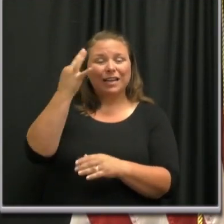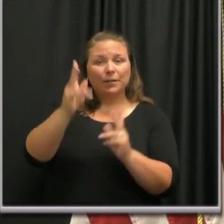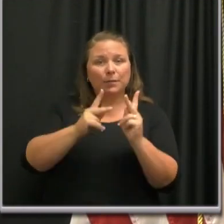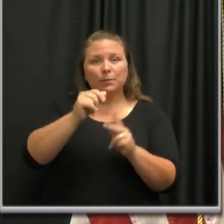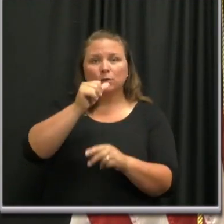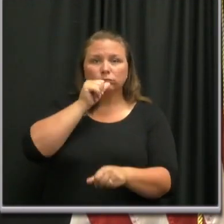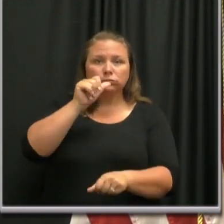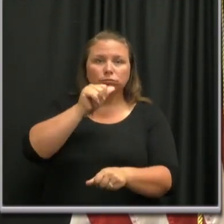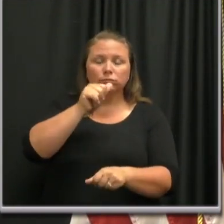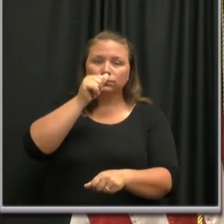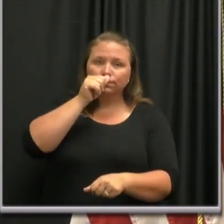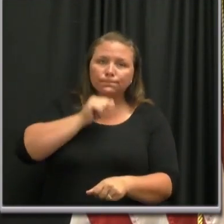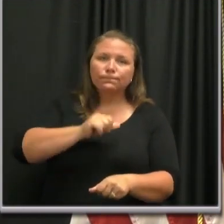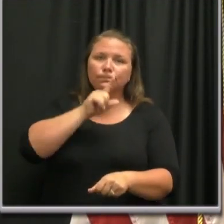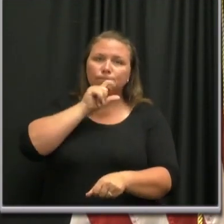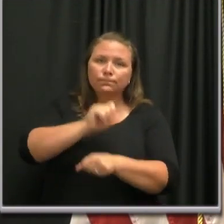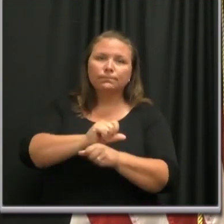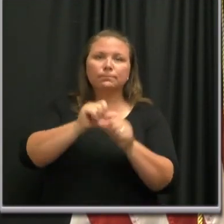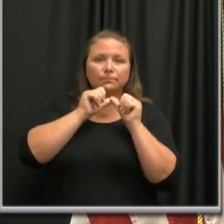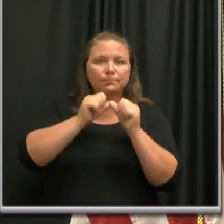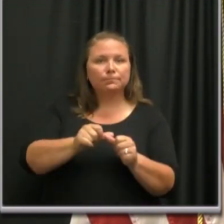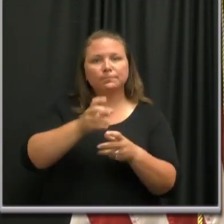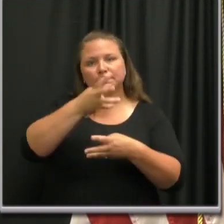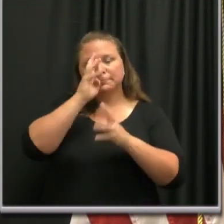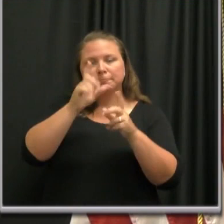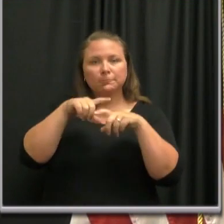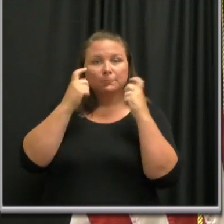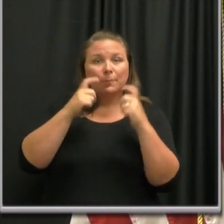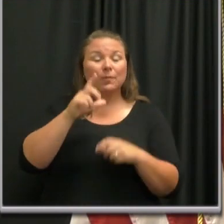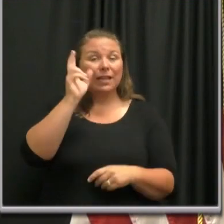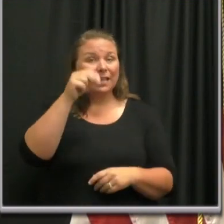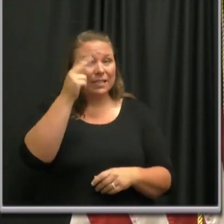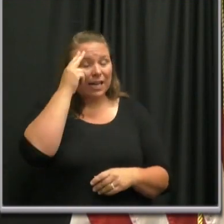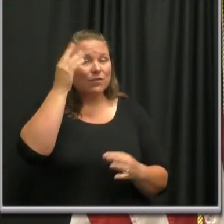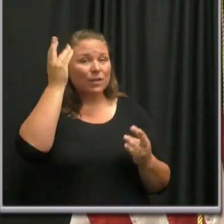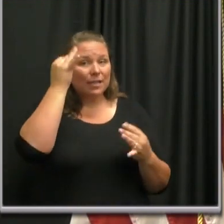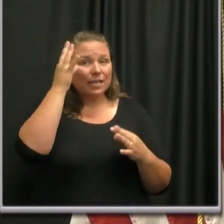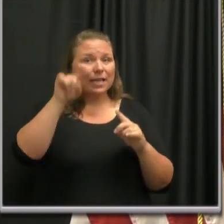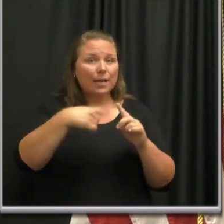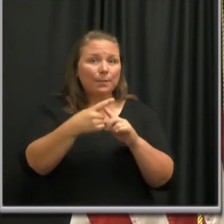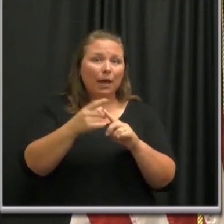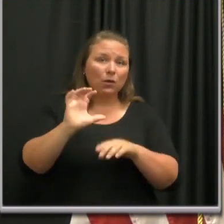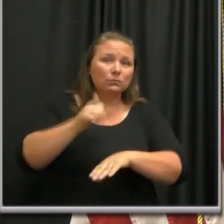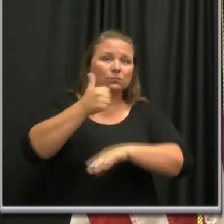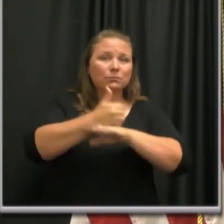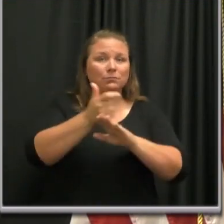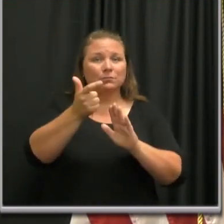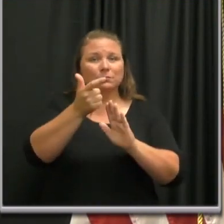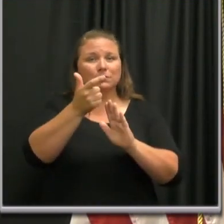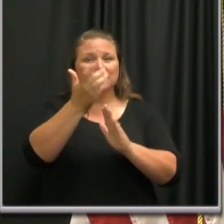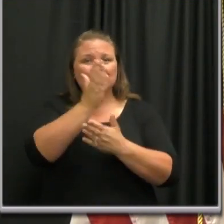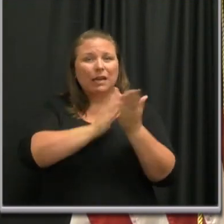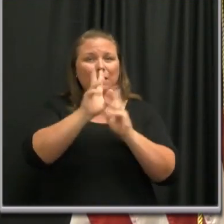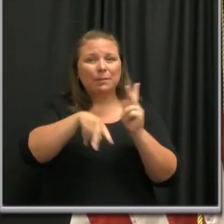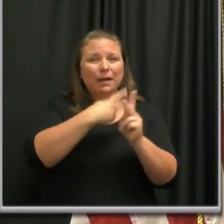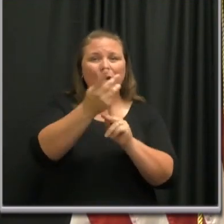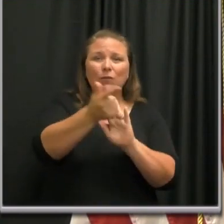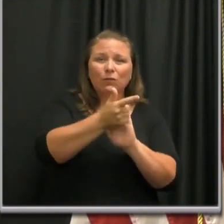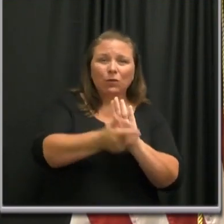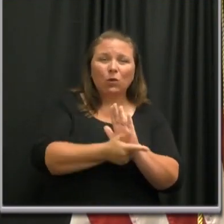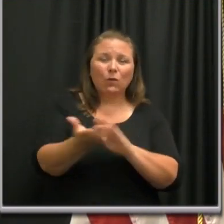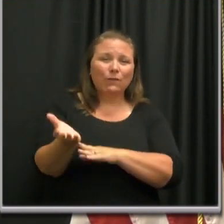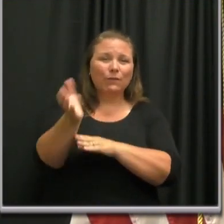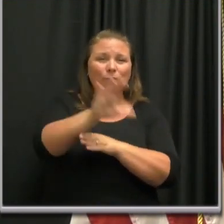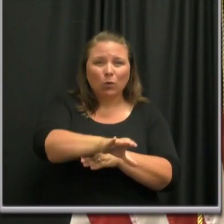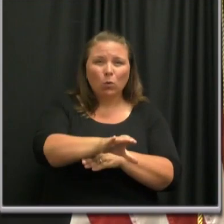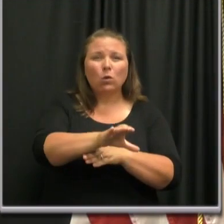about wearing their mask. Is Nashville considering enforcing some kind of city ordinance that would